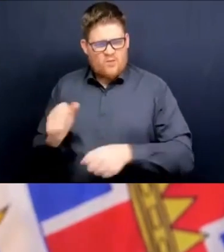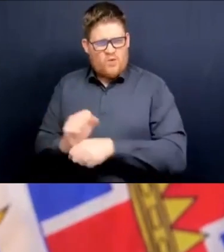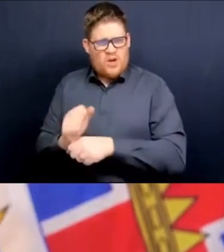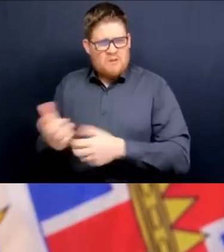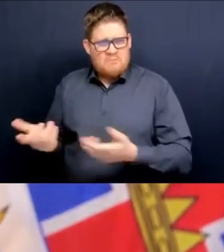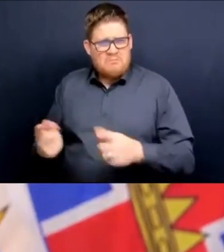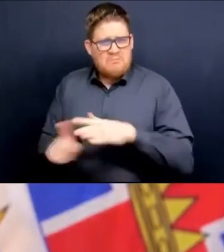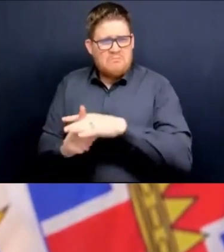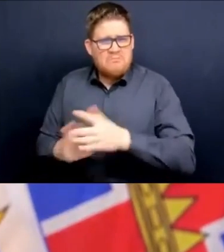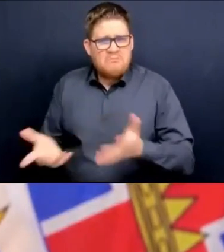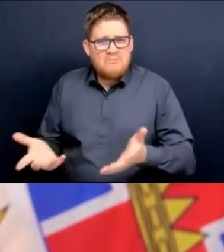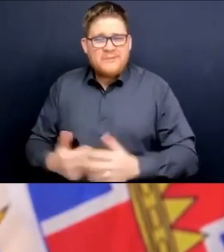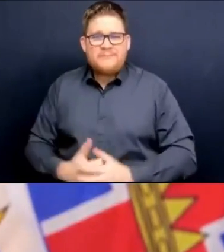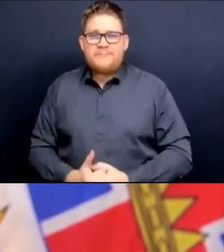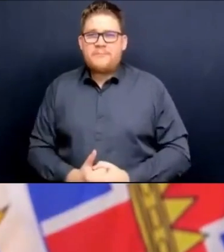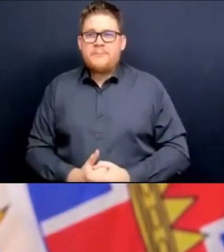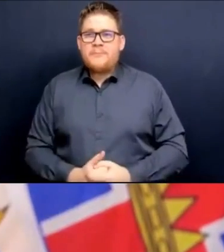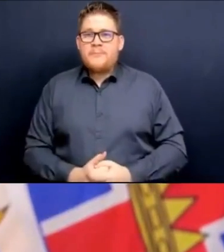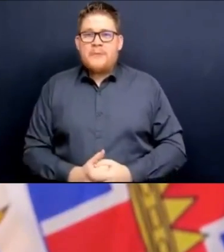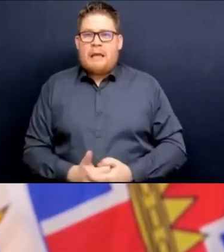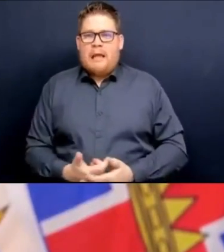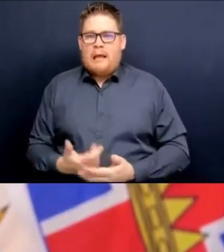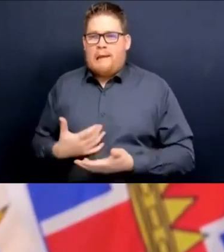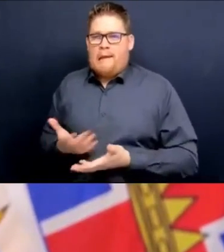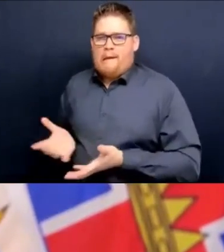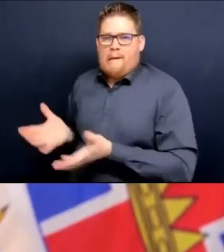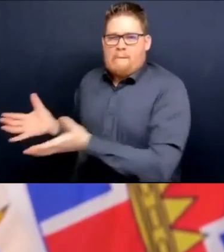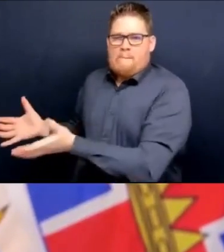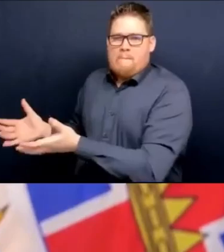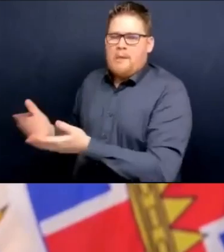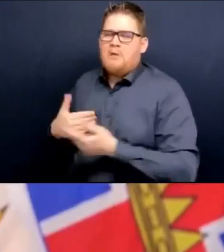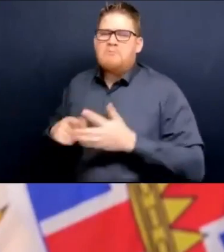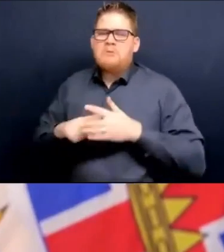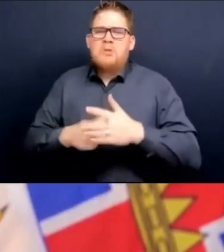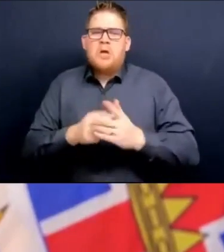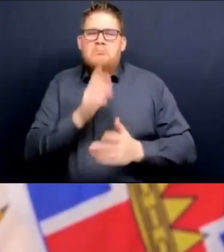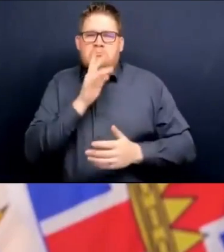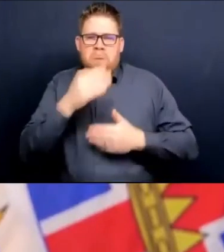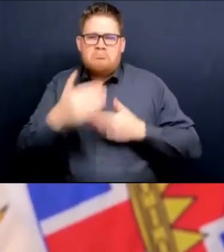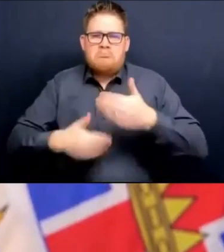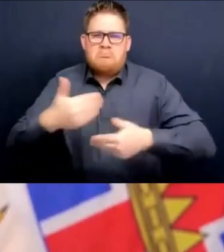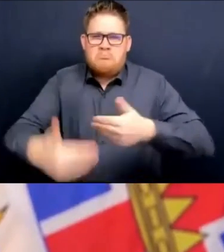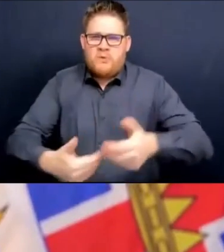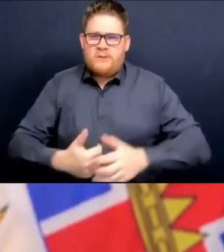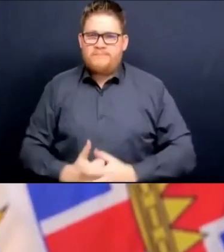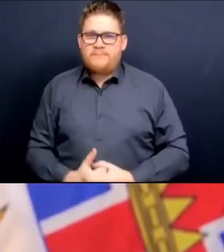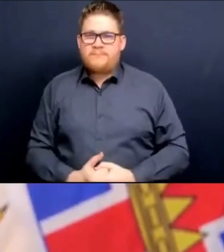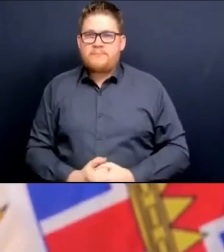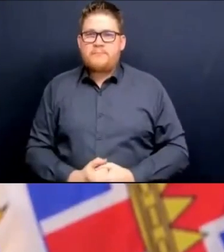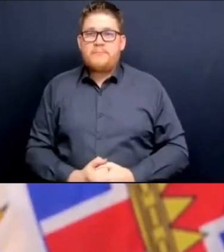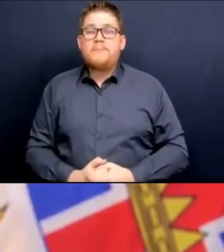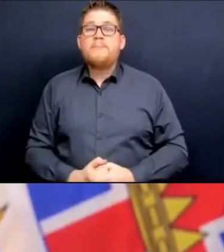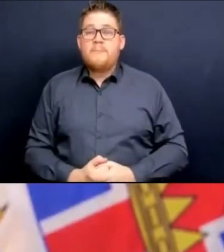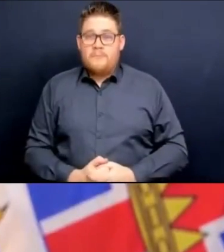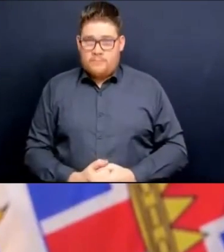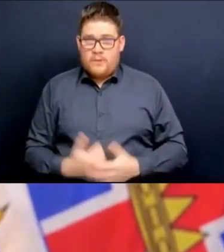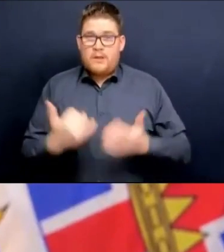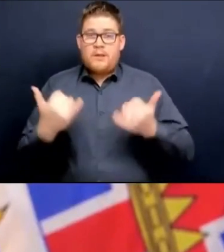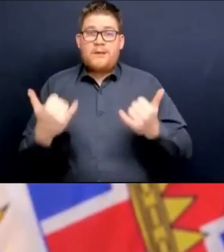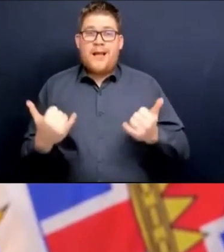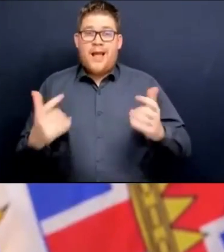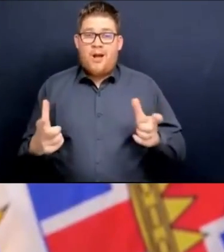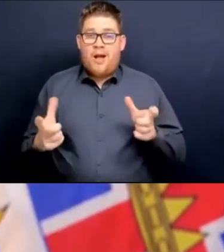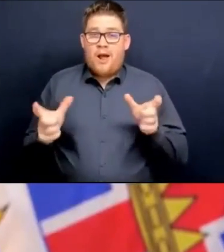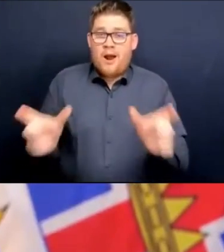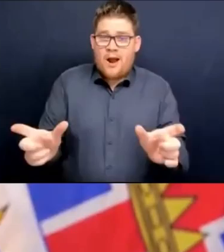Okay, I will talk while we're doing this. Where we are today is because of what we've done in British Columbia. Over 55% of